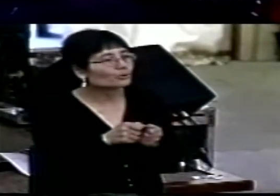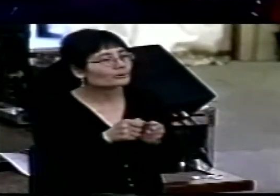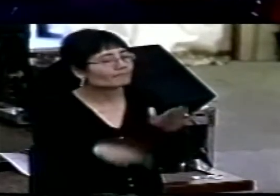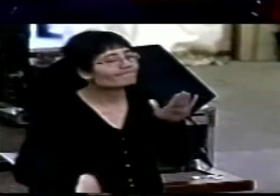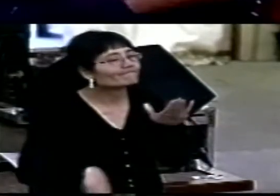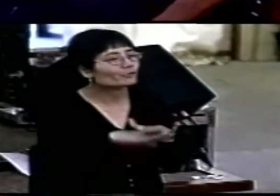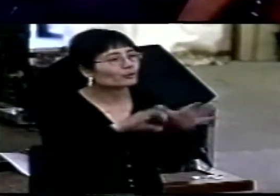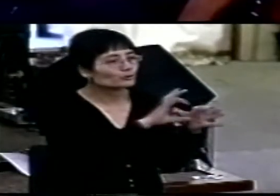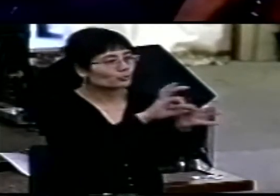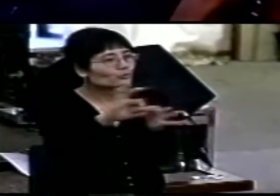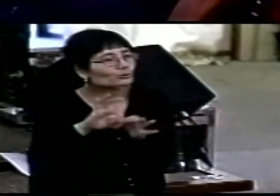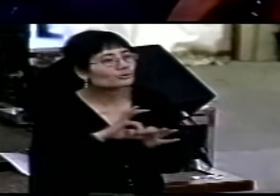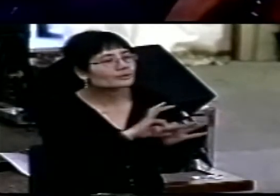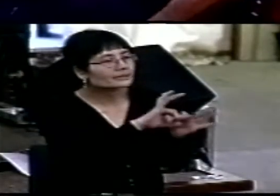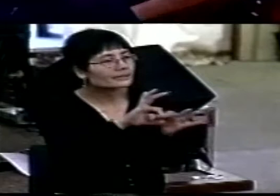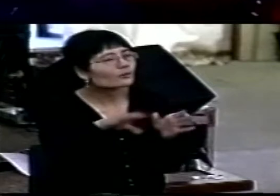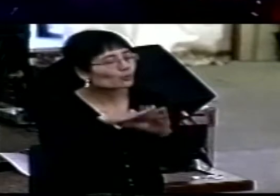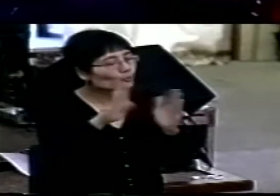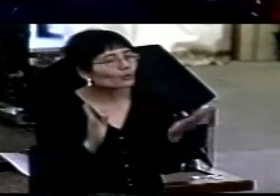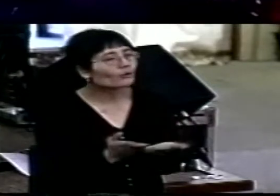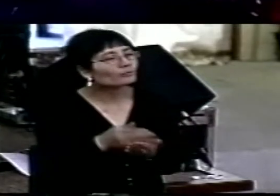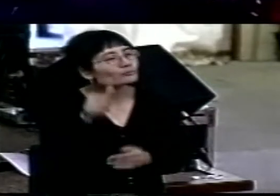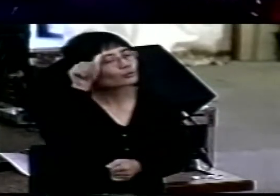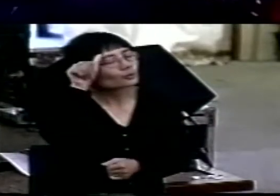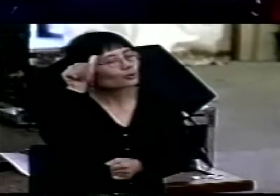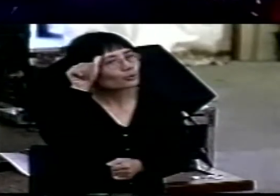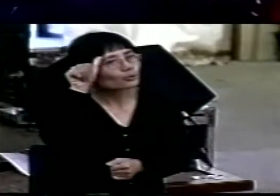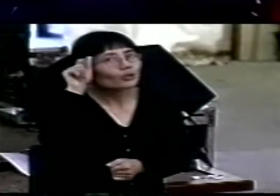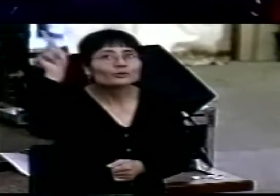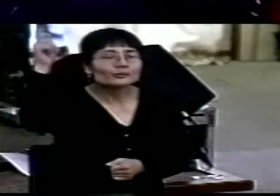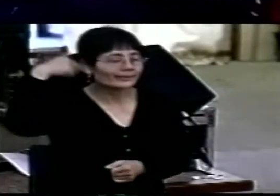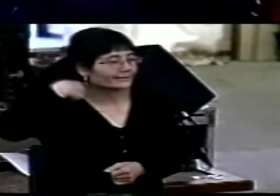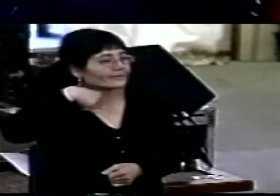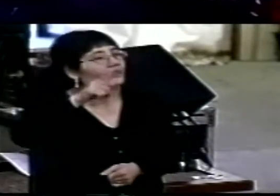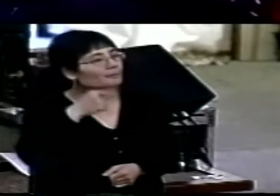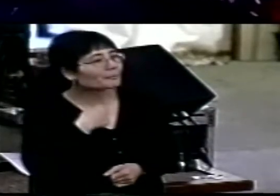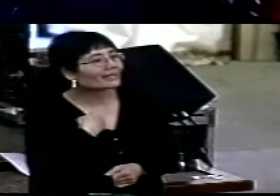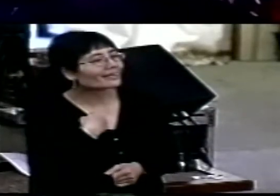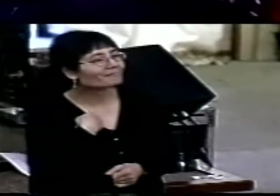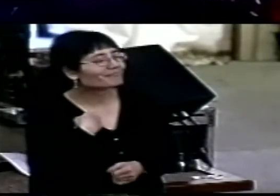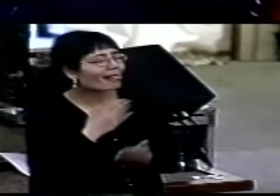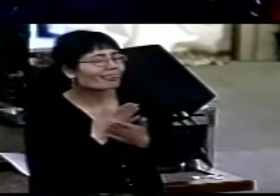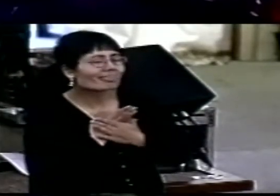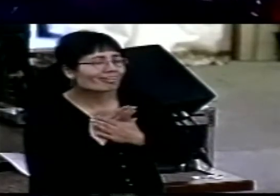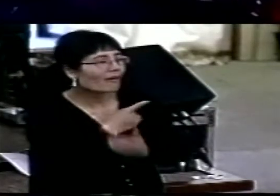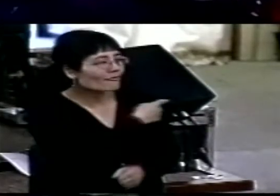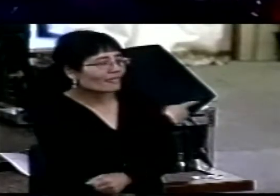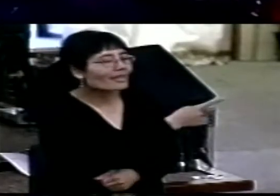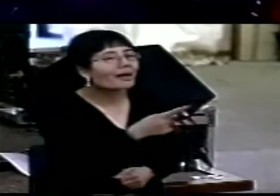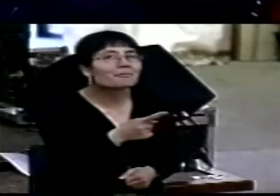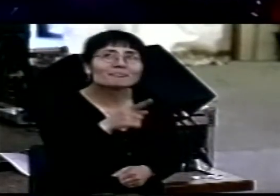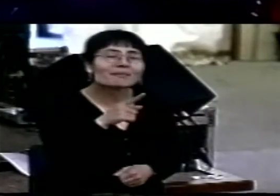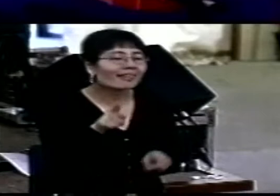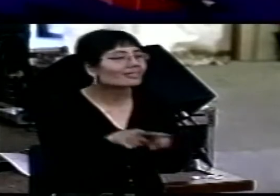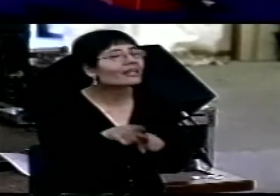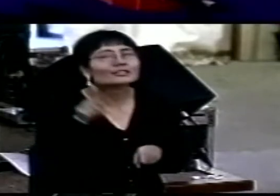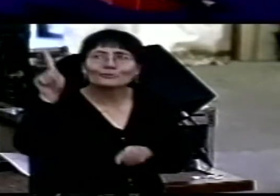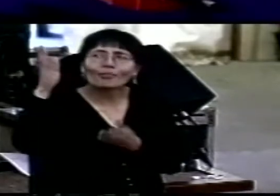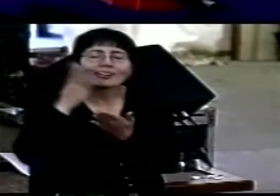to let the world know that you sent me and have loved them even as you have loved me.